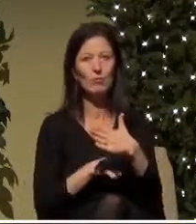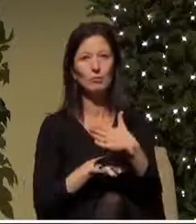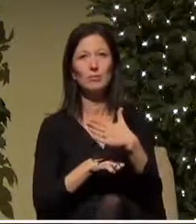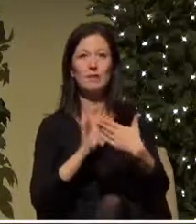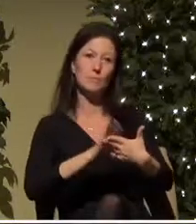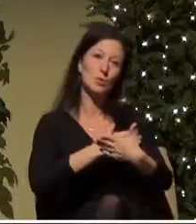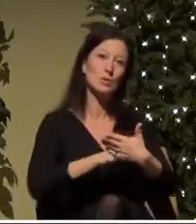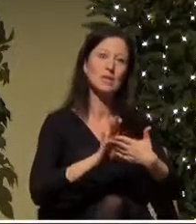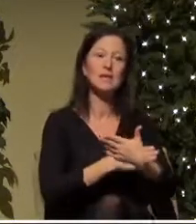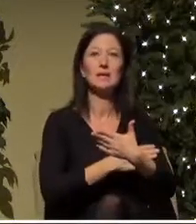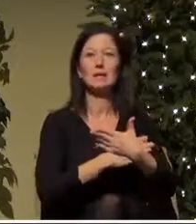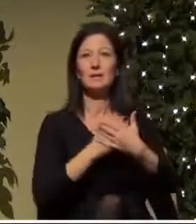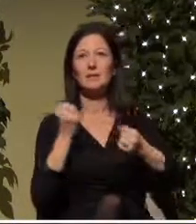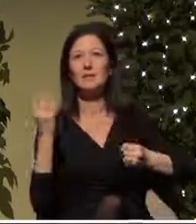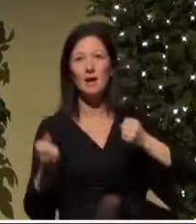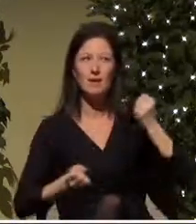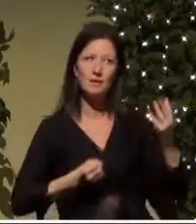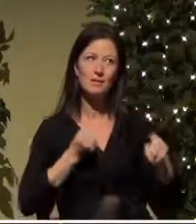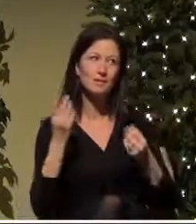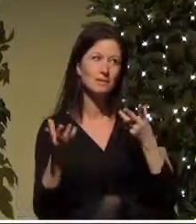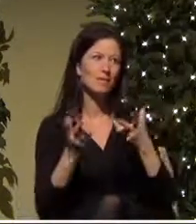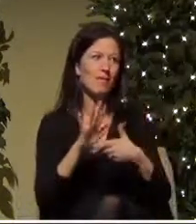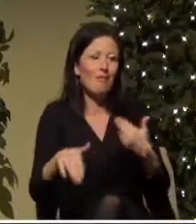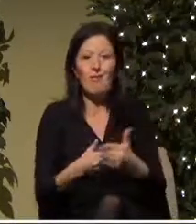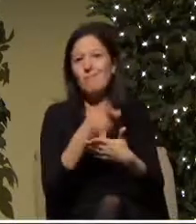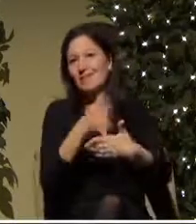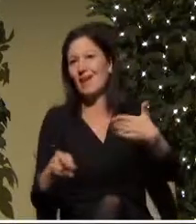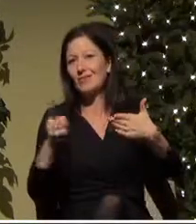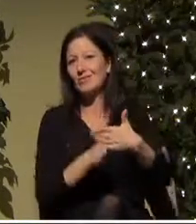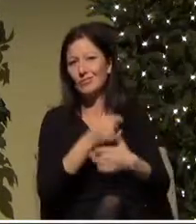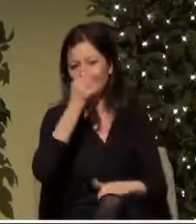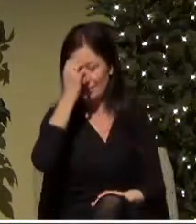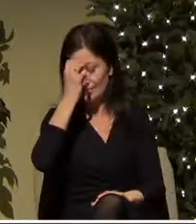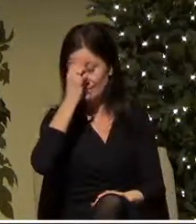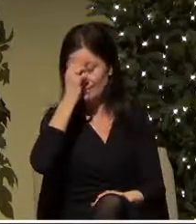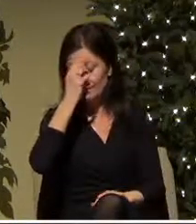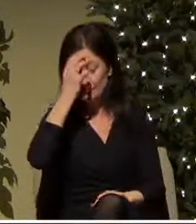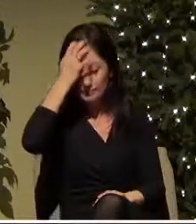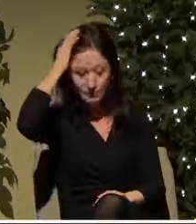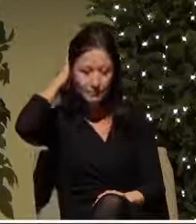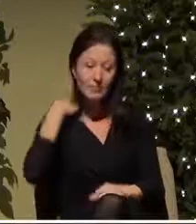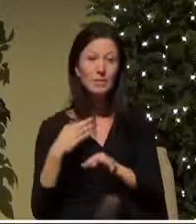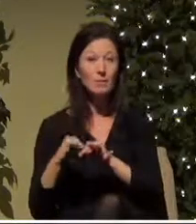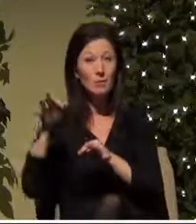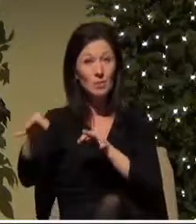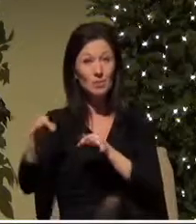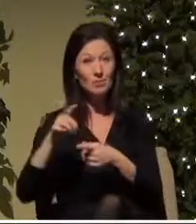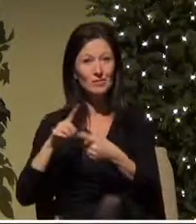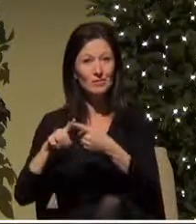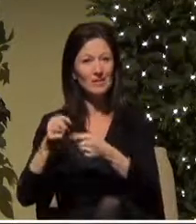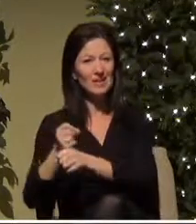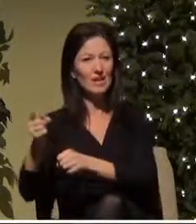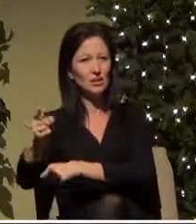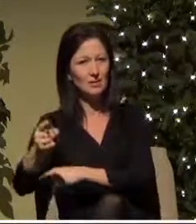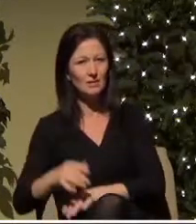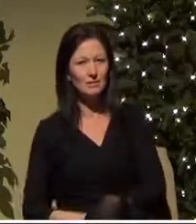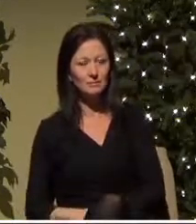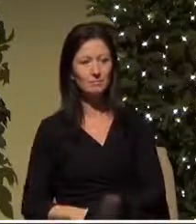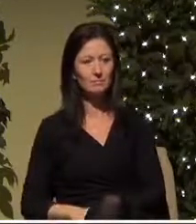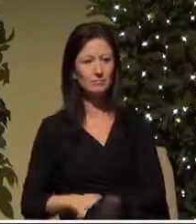parades and songs are are all canceled and postponed till next year we've set them aside